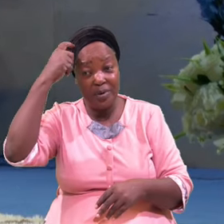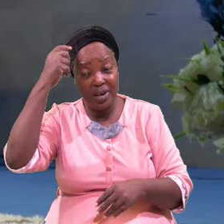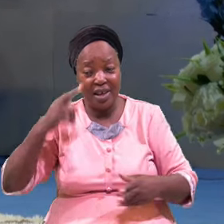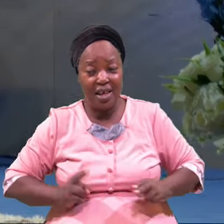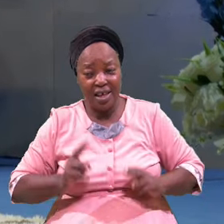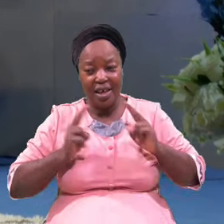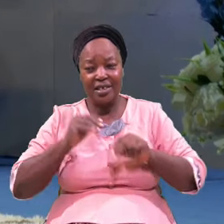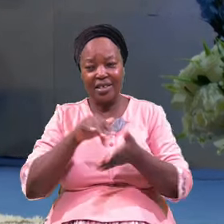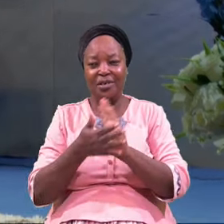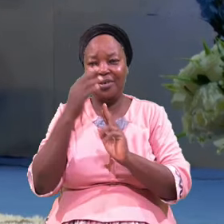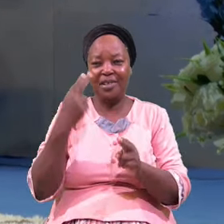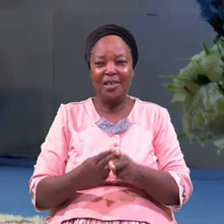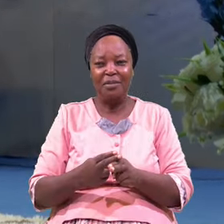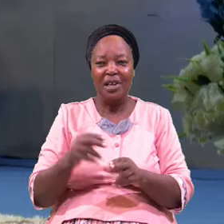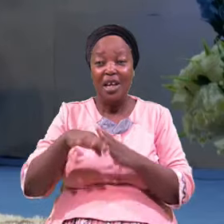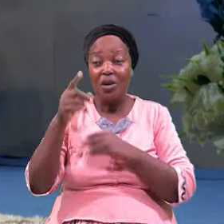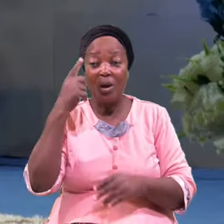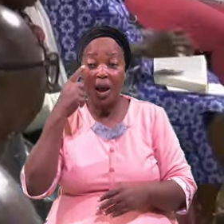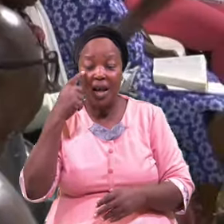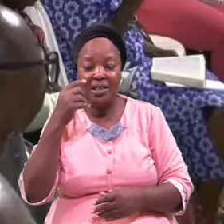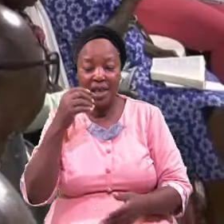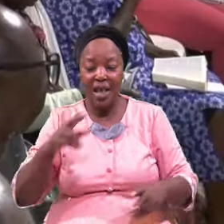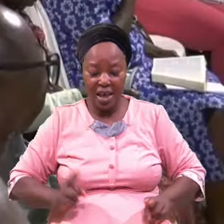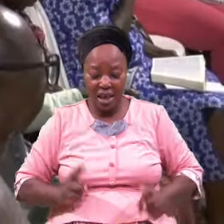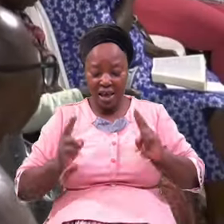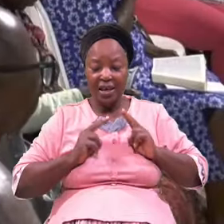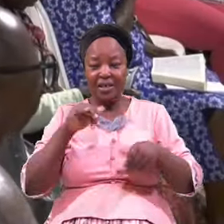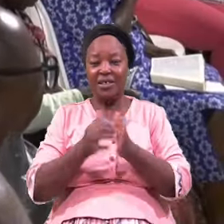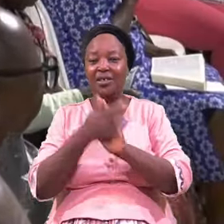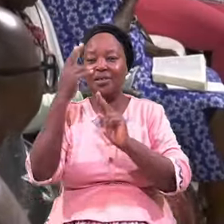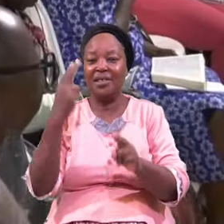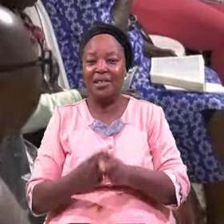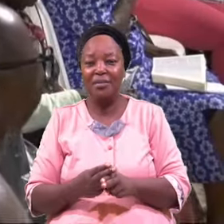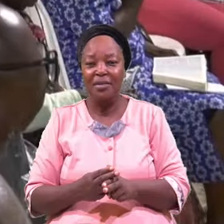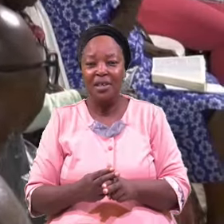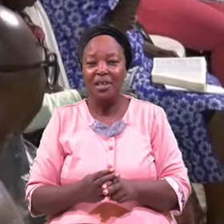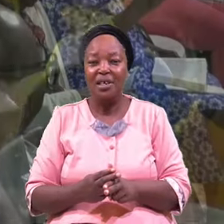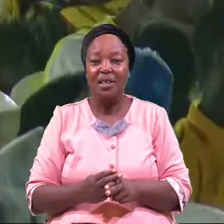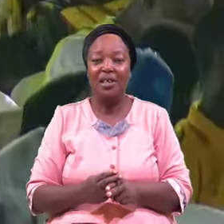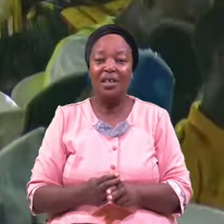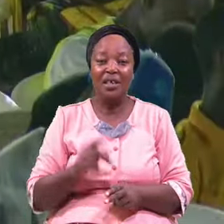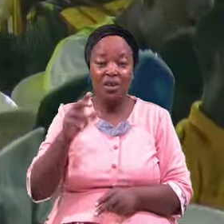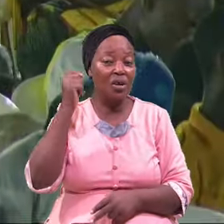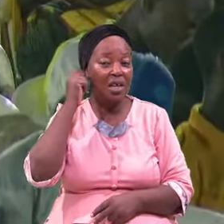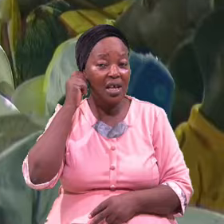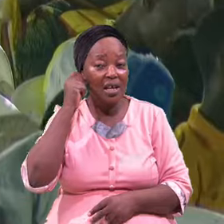Your Eyes Health Your Ears Health